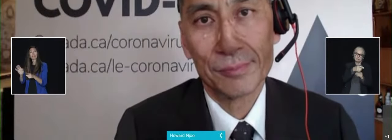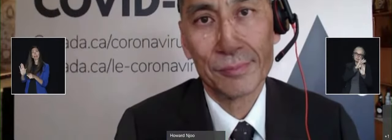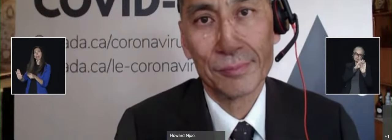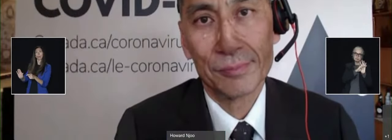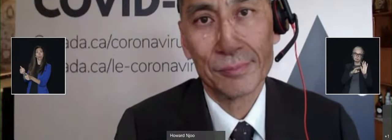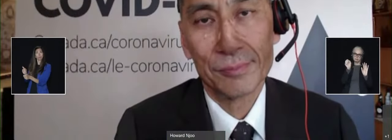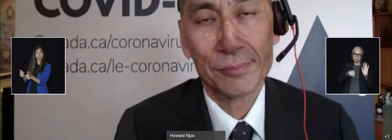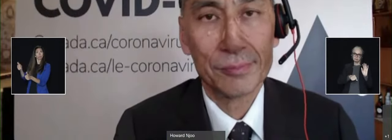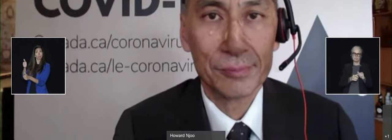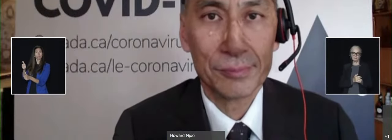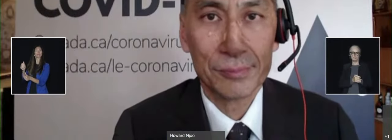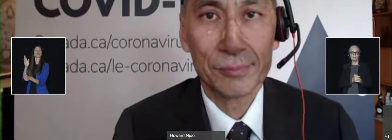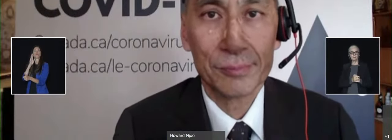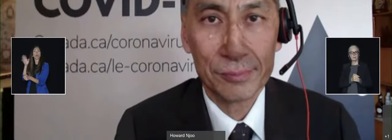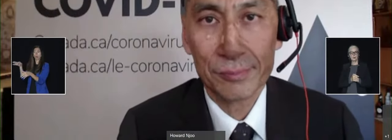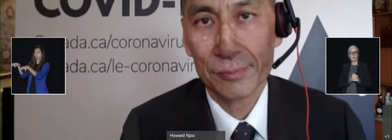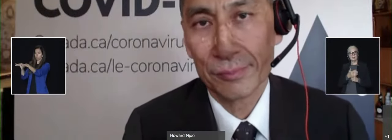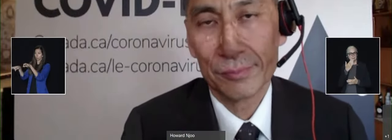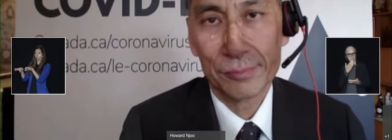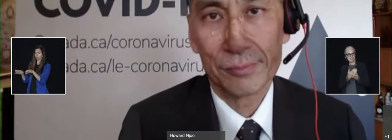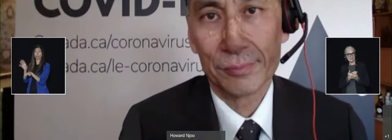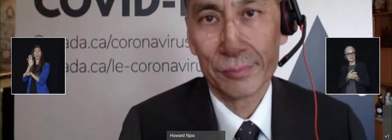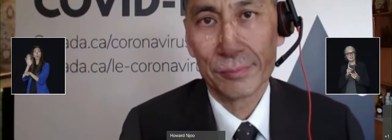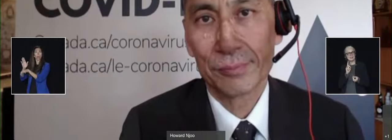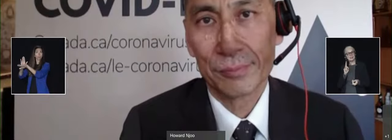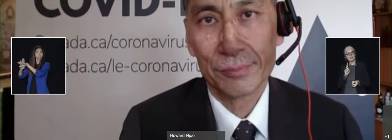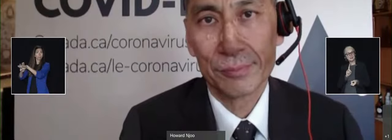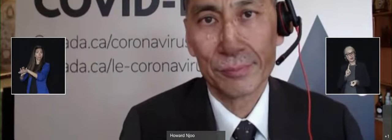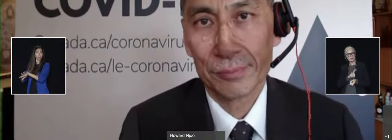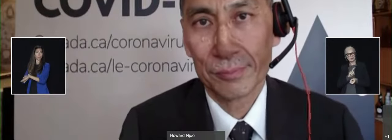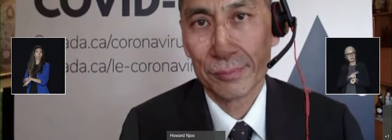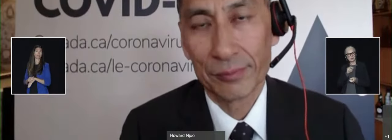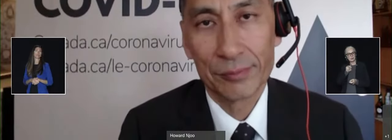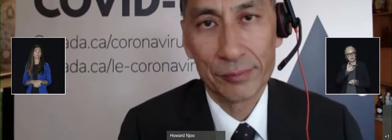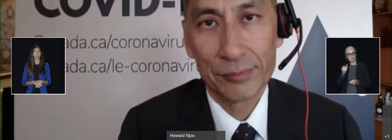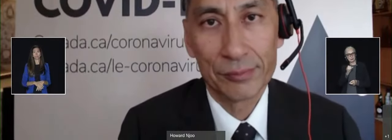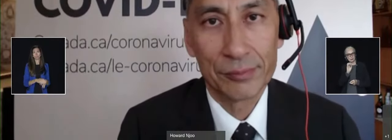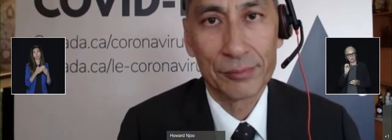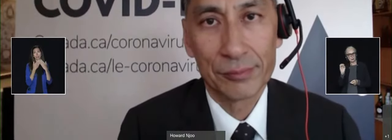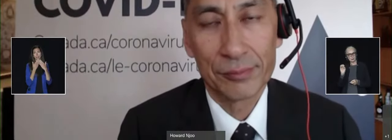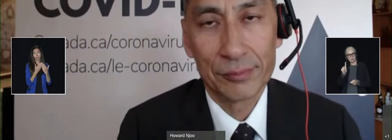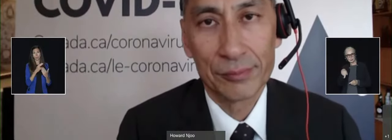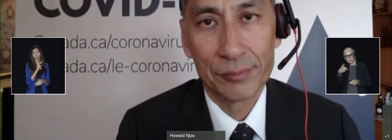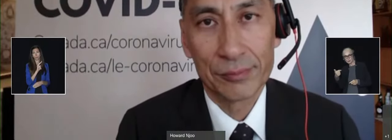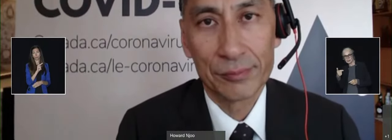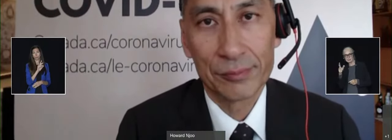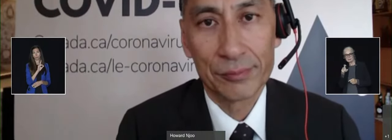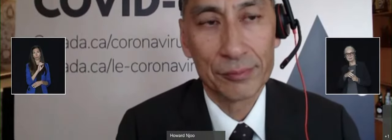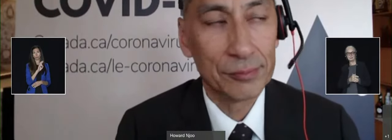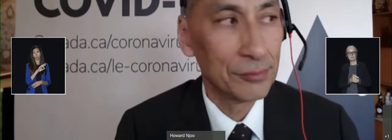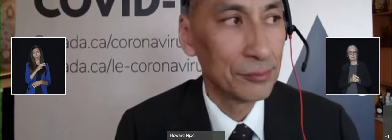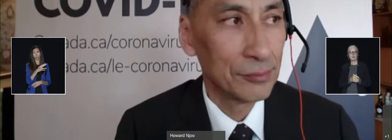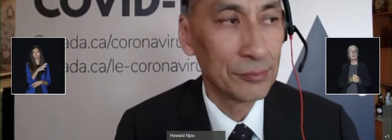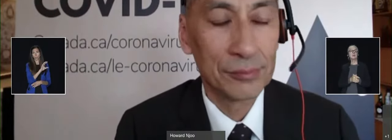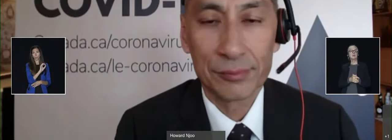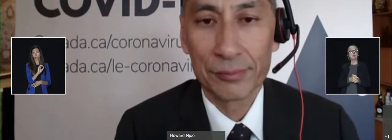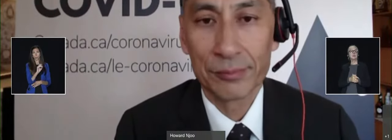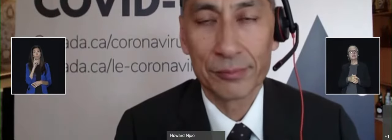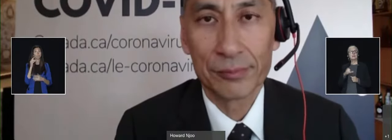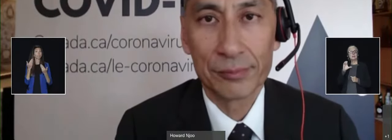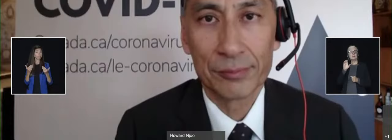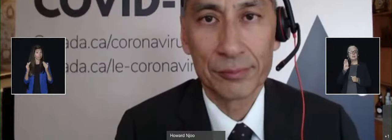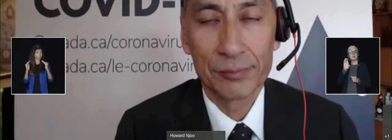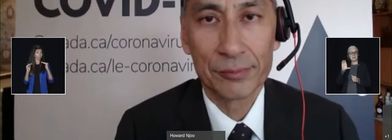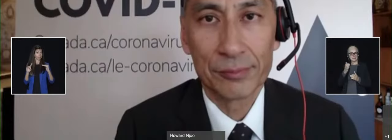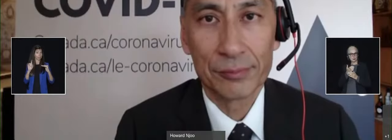Merci, Dr. New. Opérateur, prochaine question. Thank you. Merci. Sophia Harris from CBC News. Please go ahead.